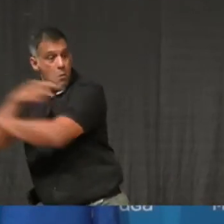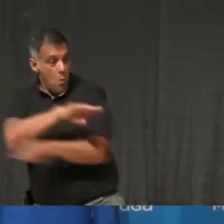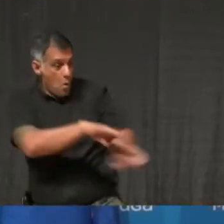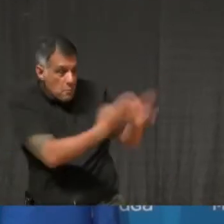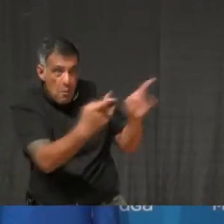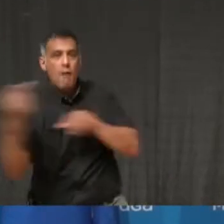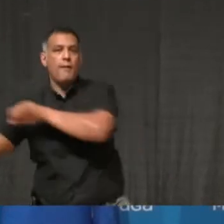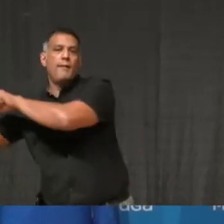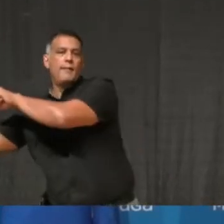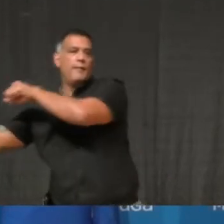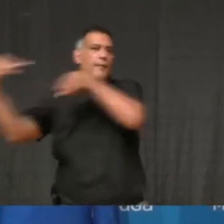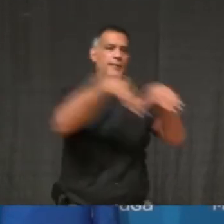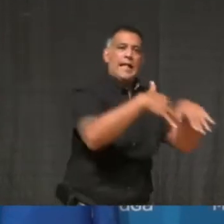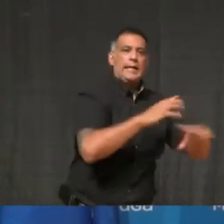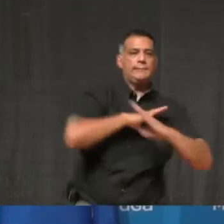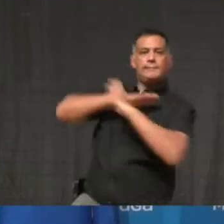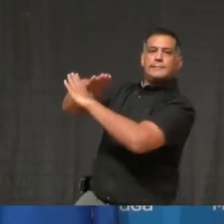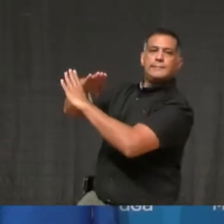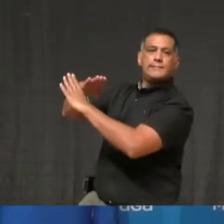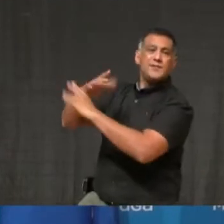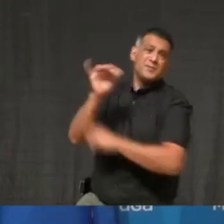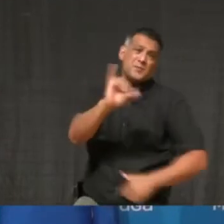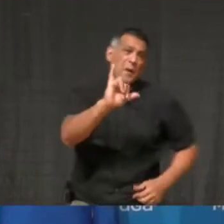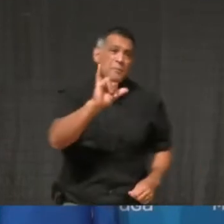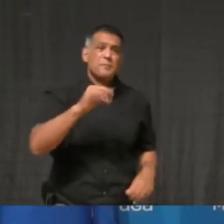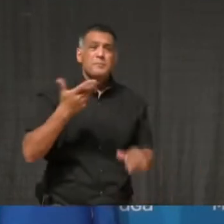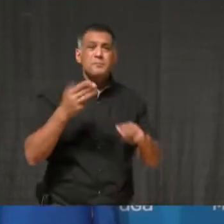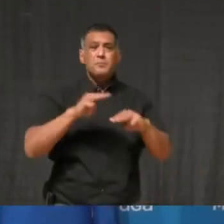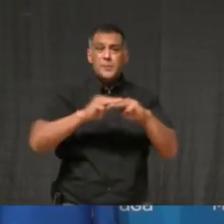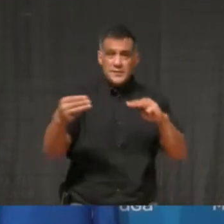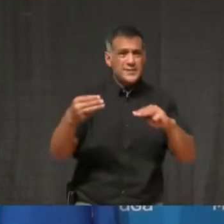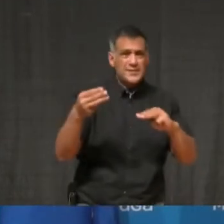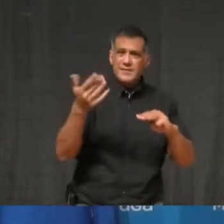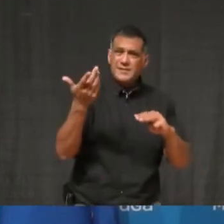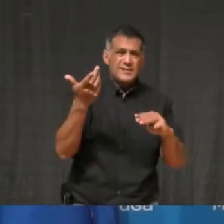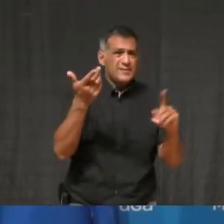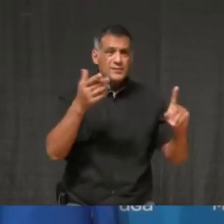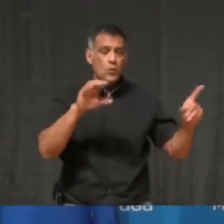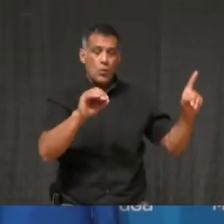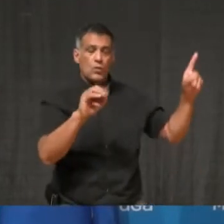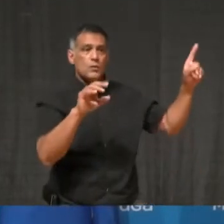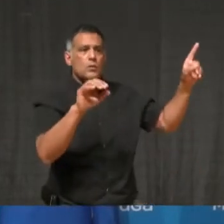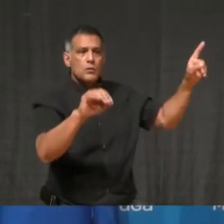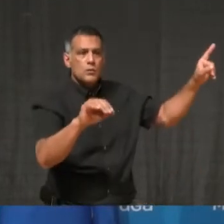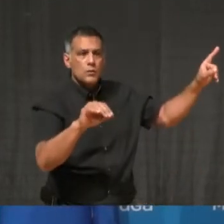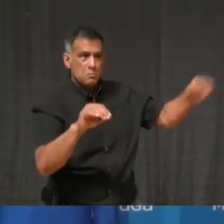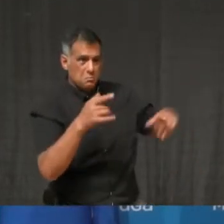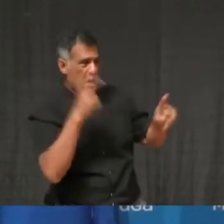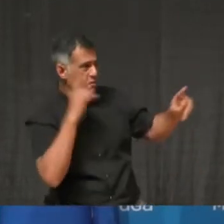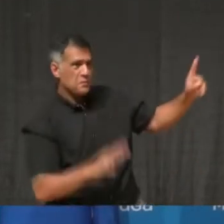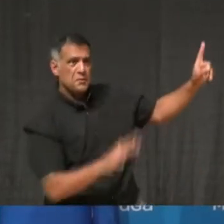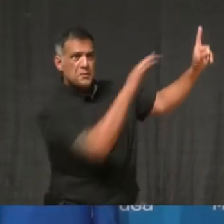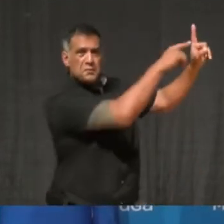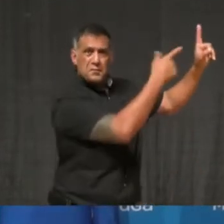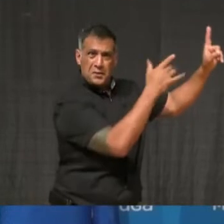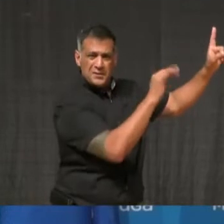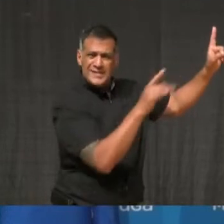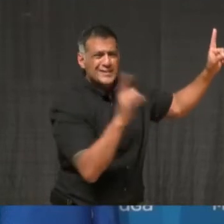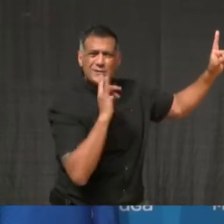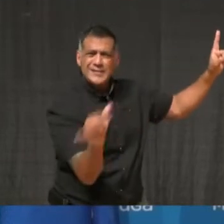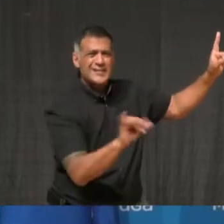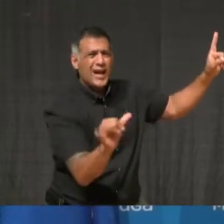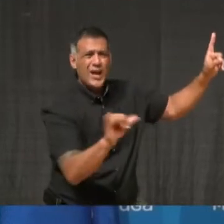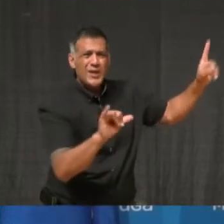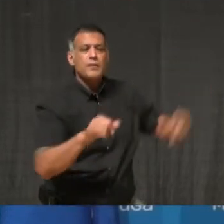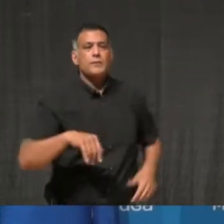However, that said, Dr. Lowe and I have had many of these conversations. Closing our restaurants and the gyms